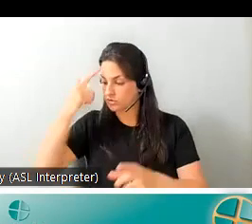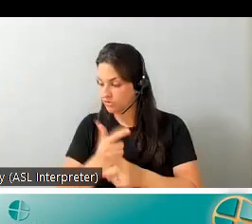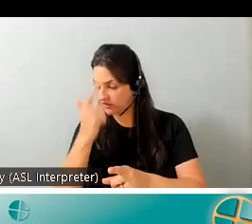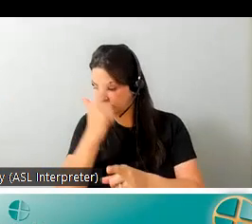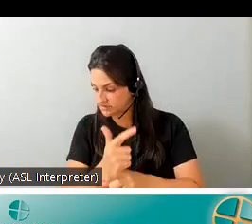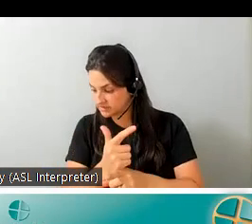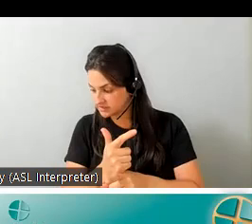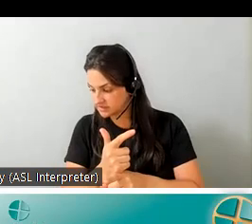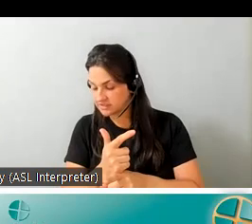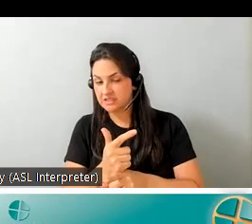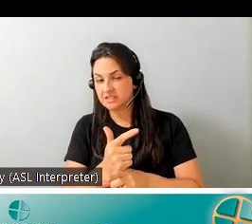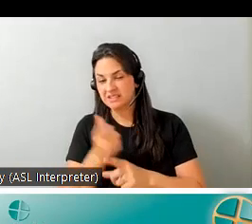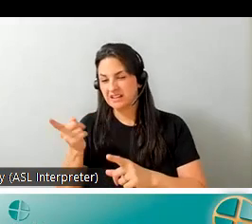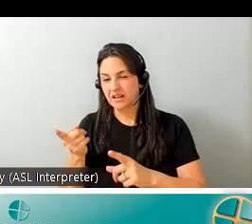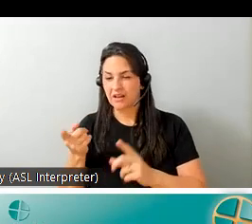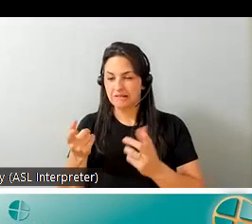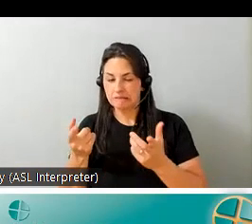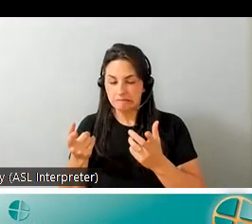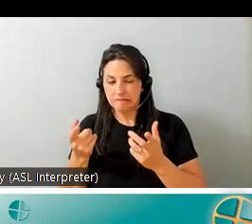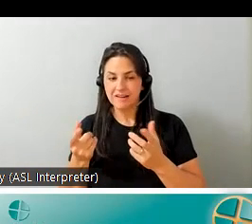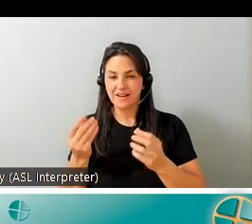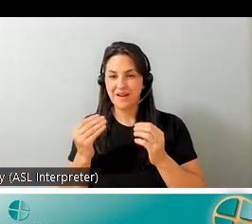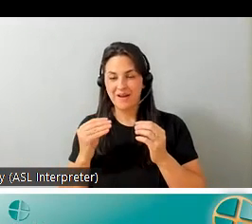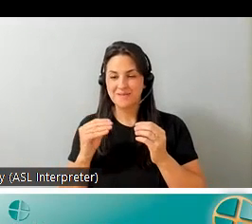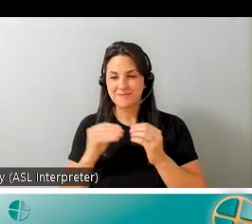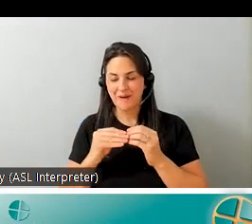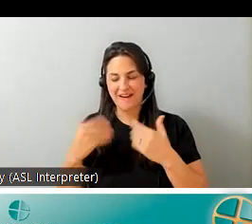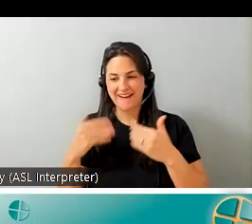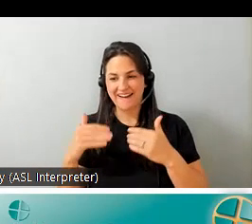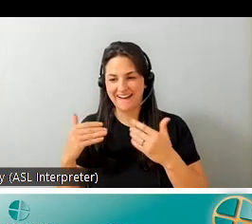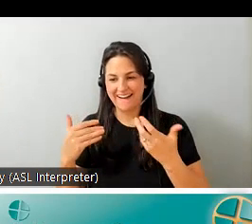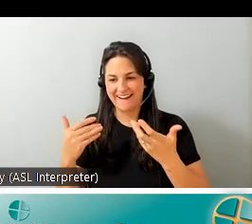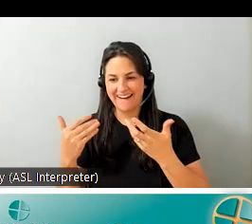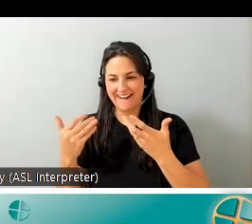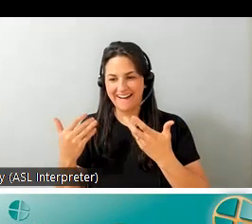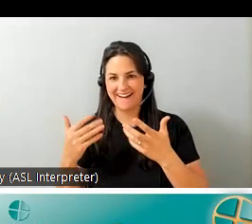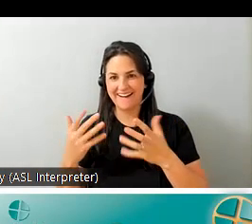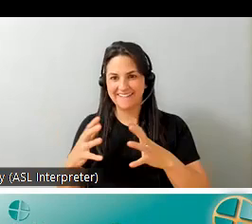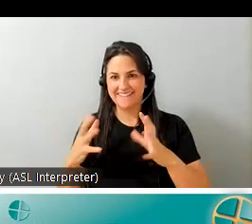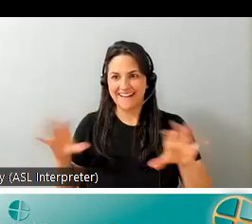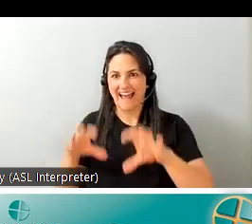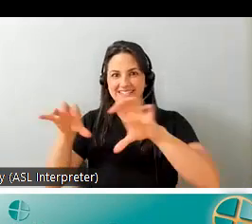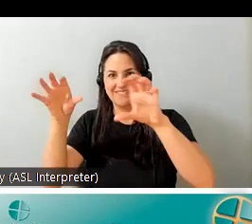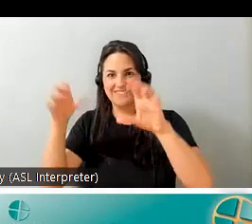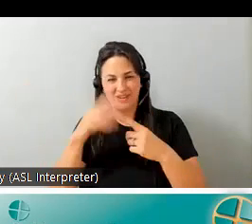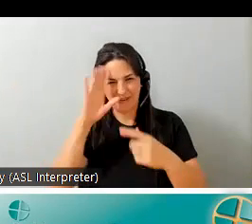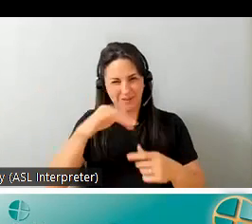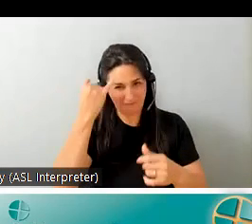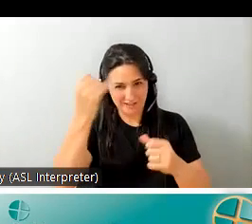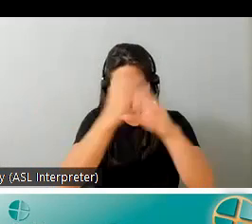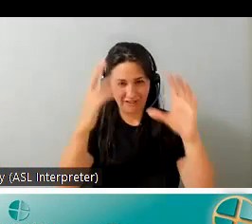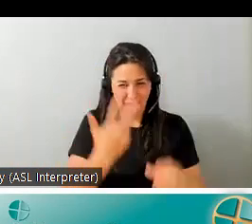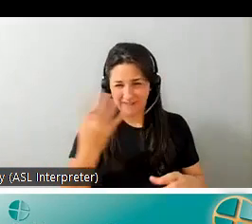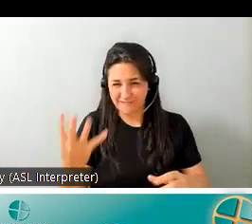were a little more of a handful we got to meet them all and they were you know you can imagine three or four brothers uh